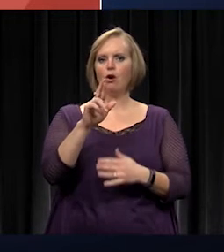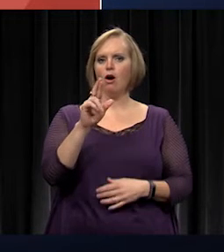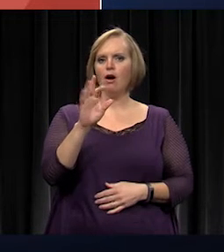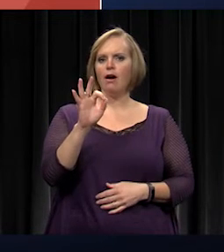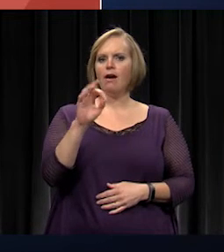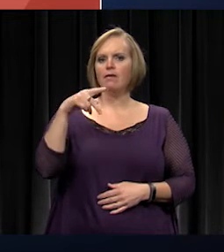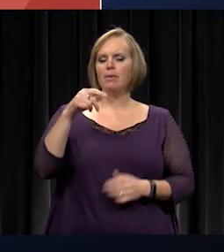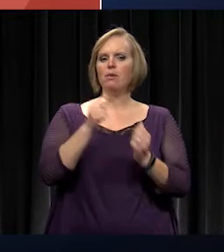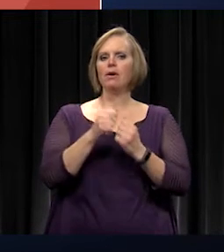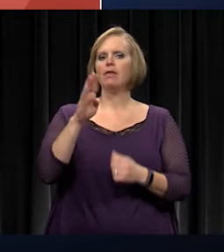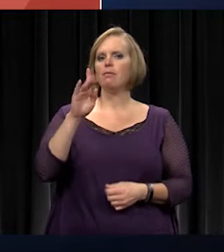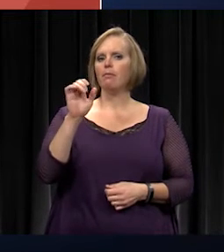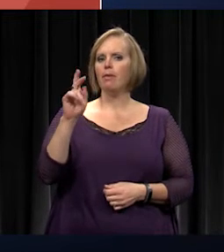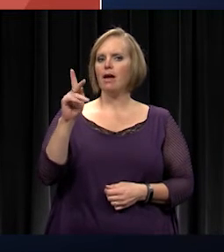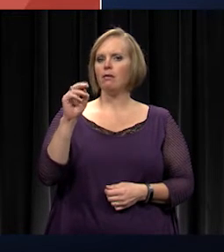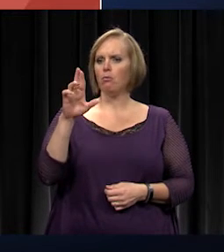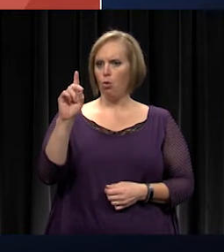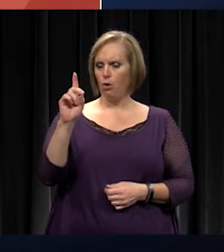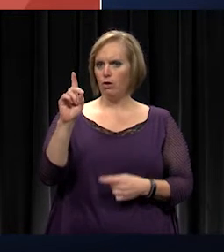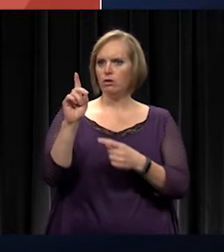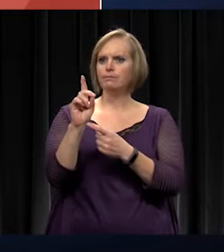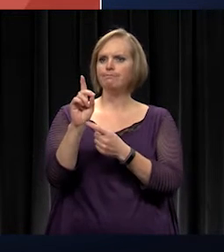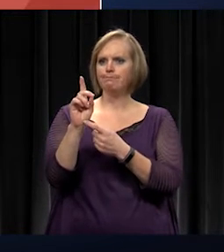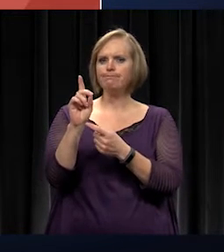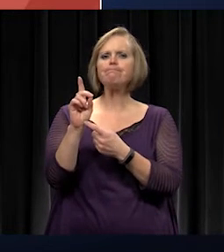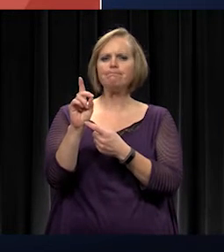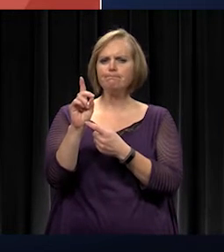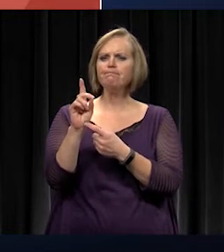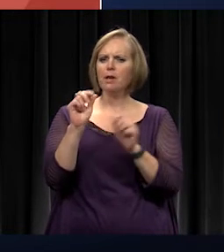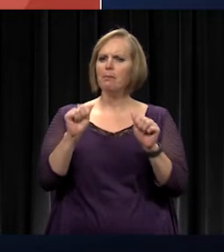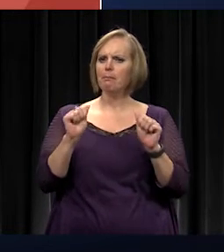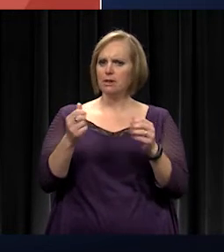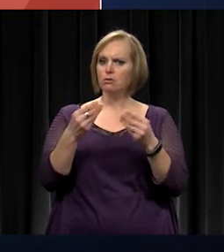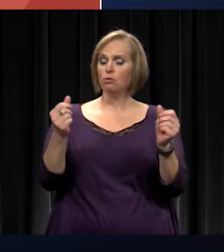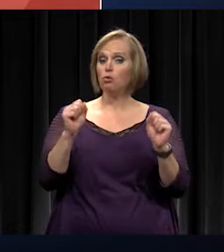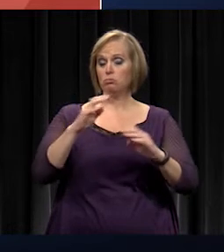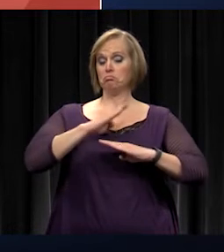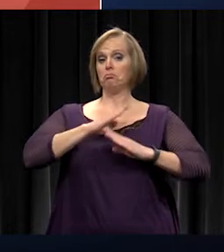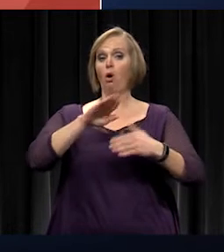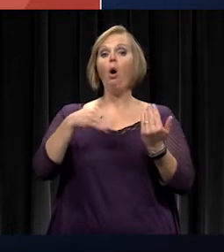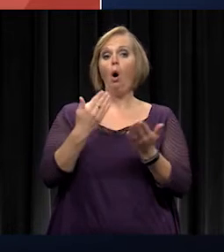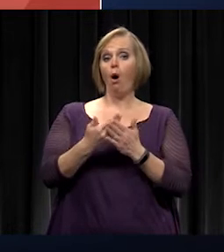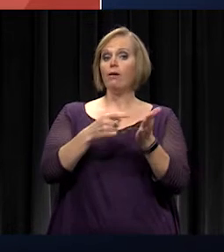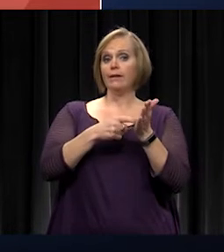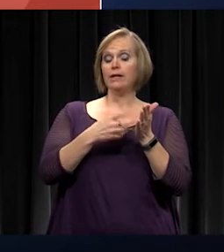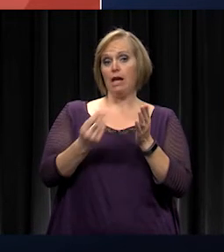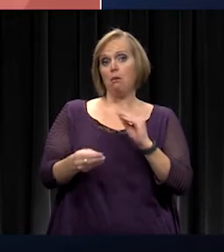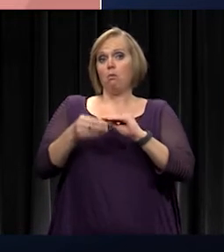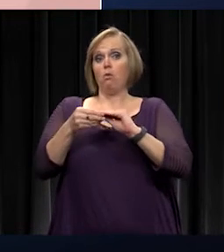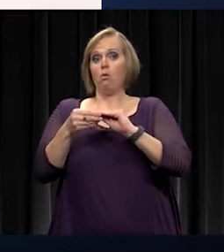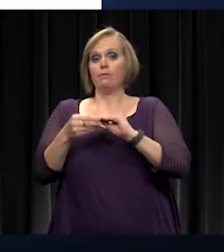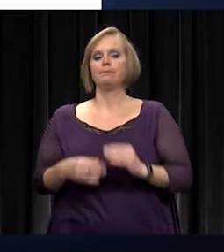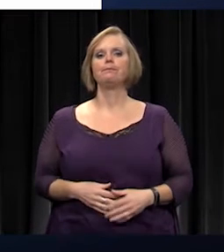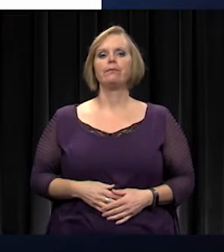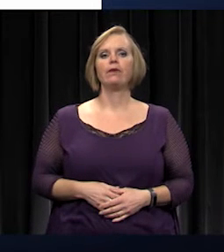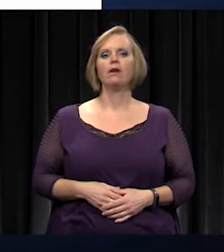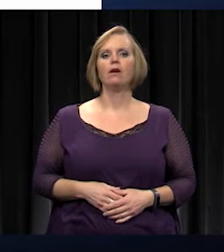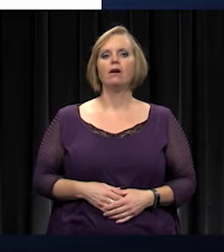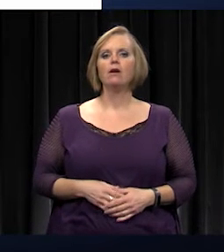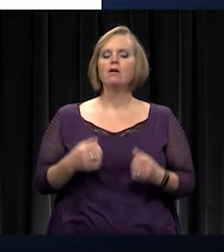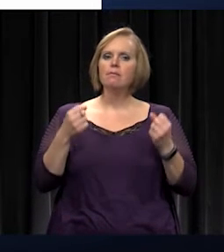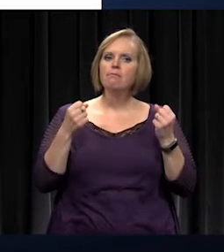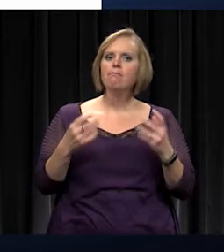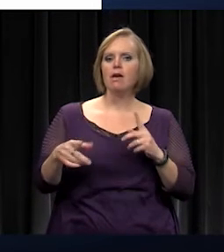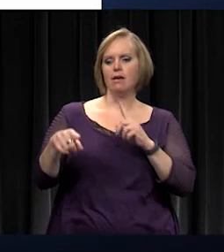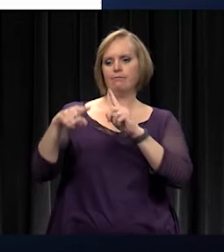Blackboard. We're so excited because this potential solution could meet all of these needs and then some. And there's a lot of benefits